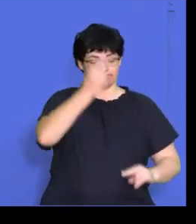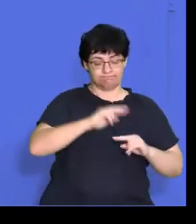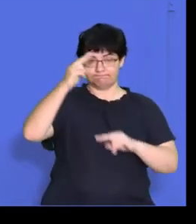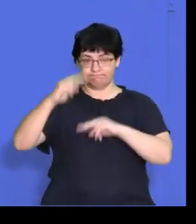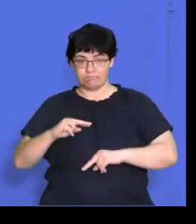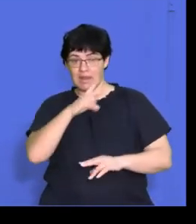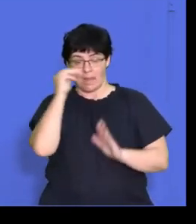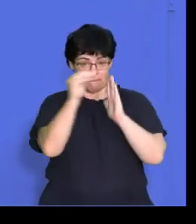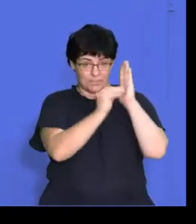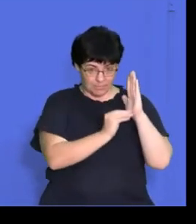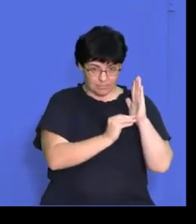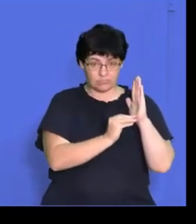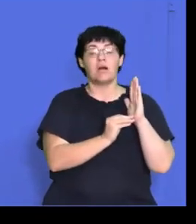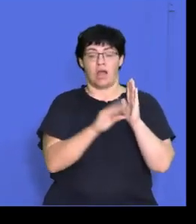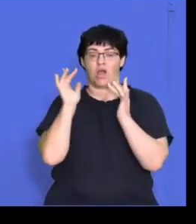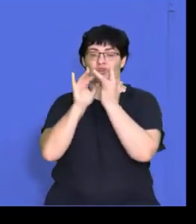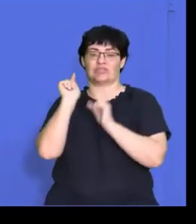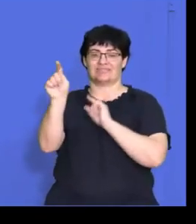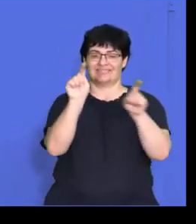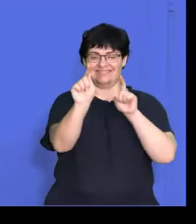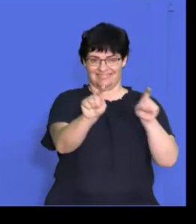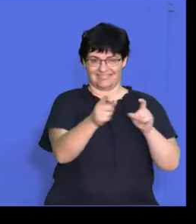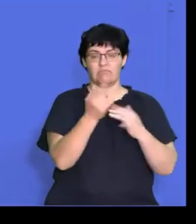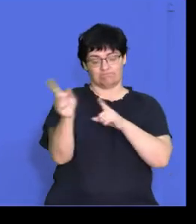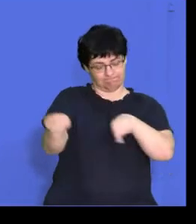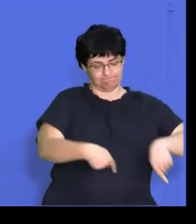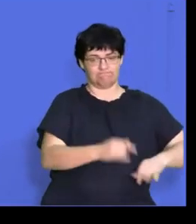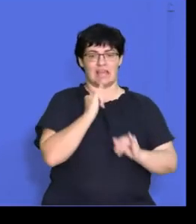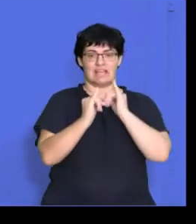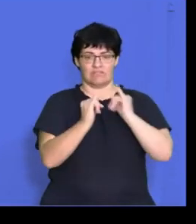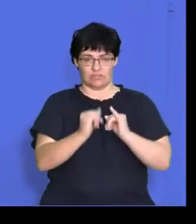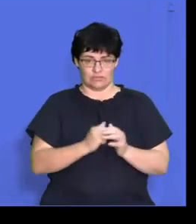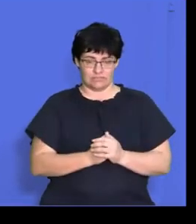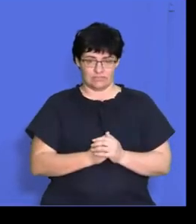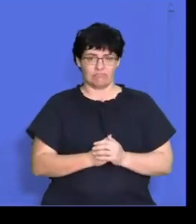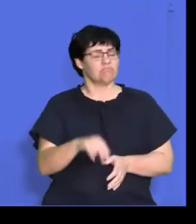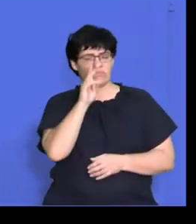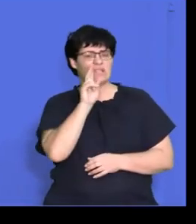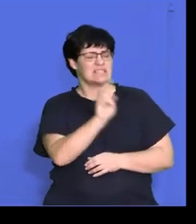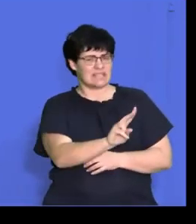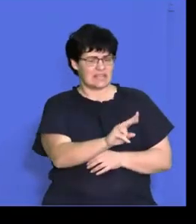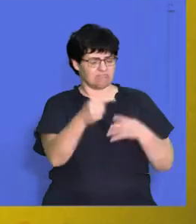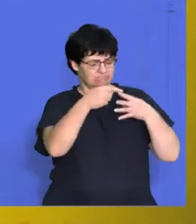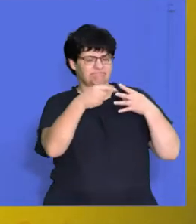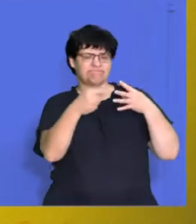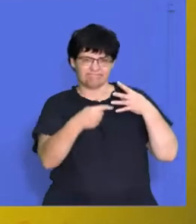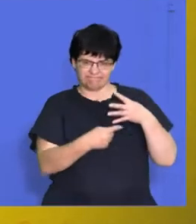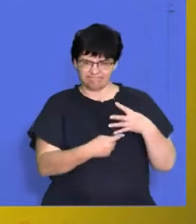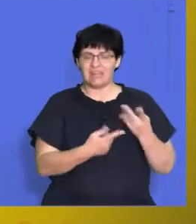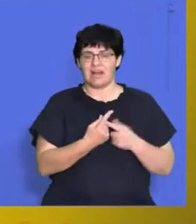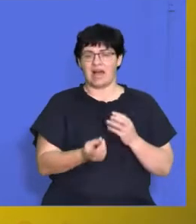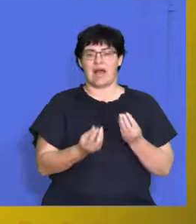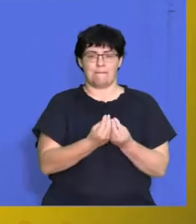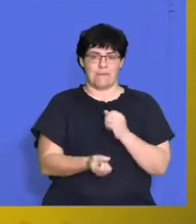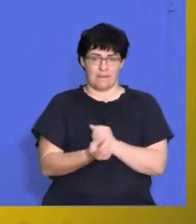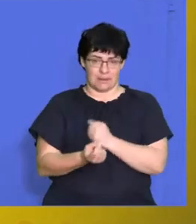candidates will be contacted for an interview. So if we look there, we've seen there there's a couple of elements